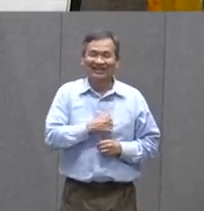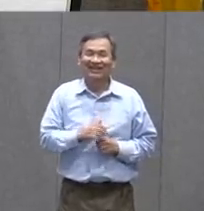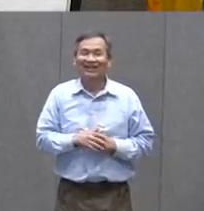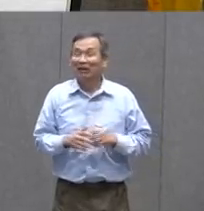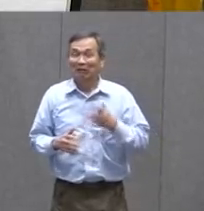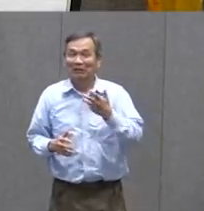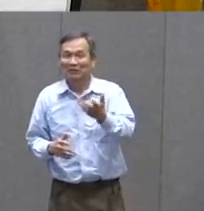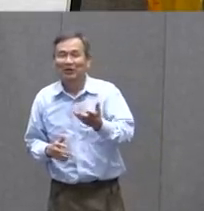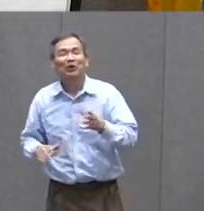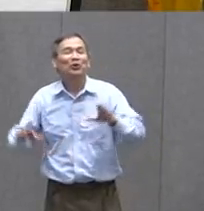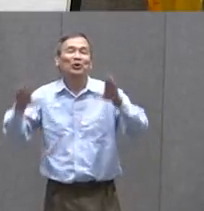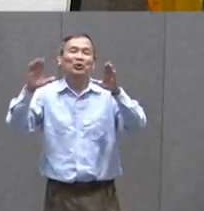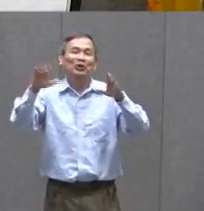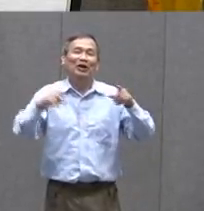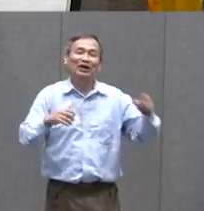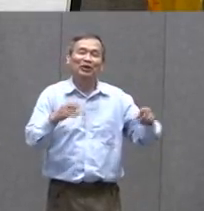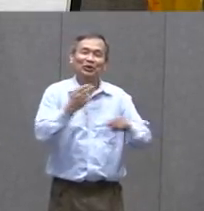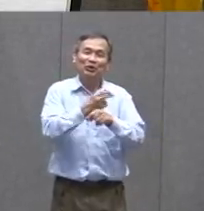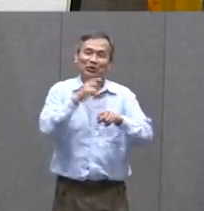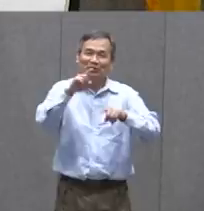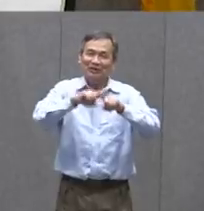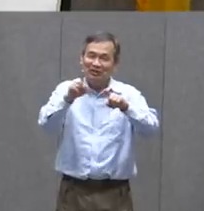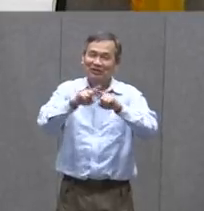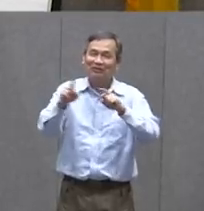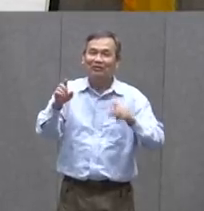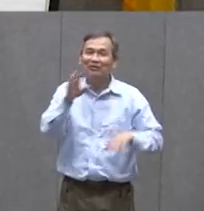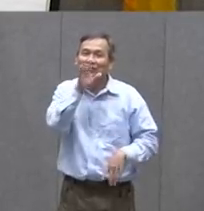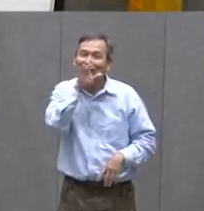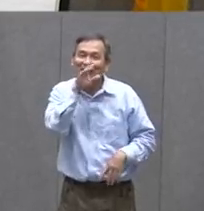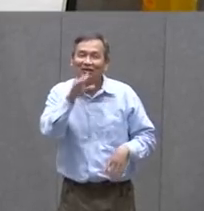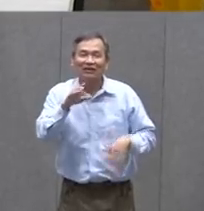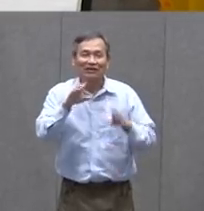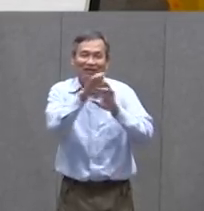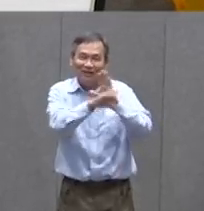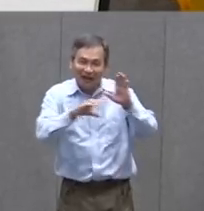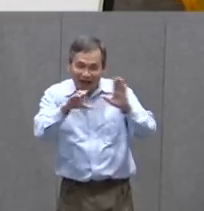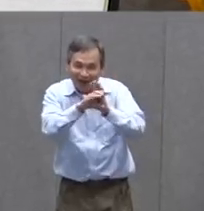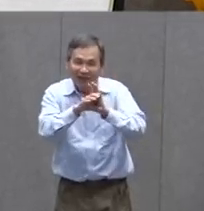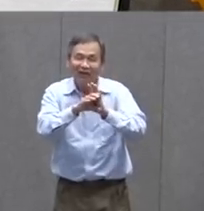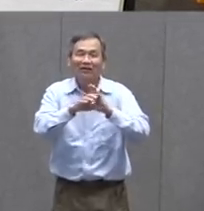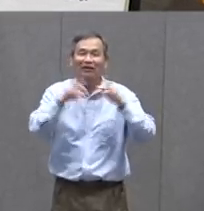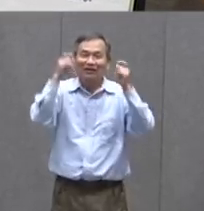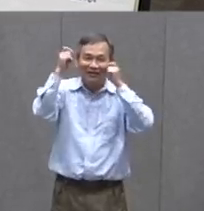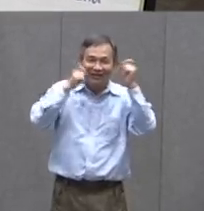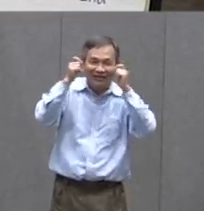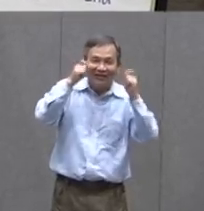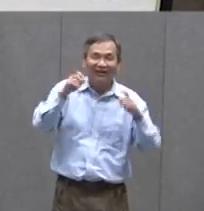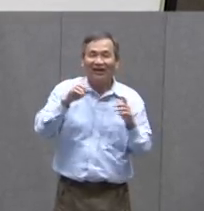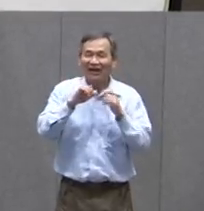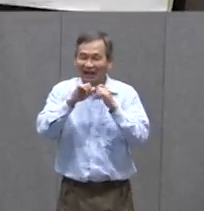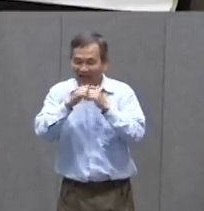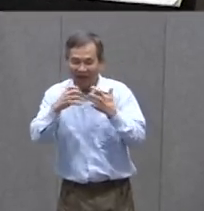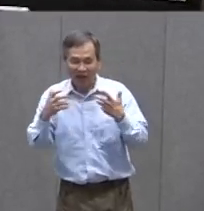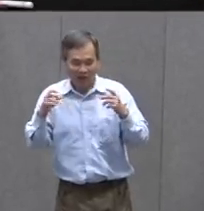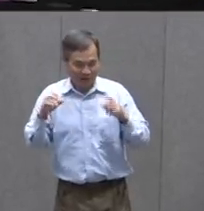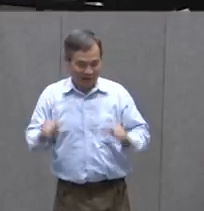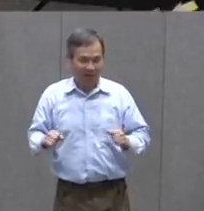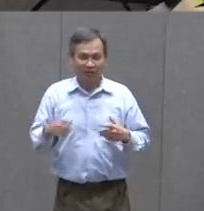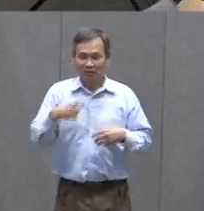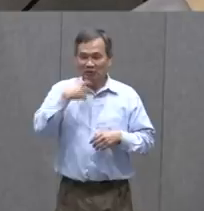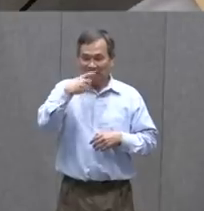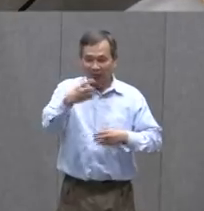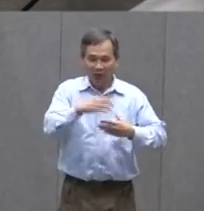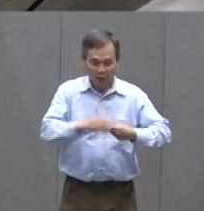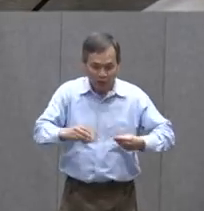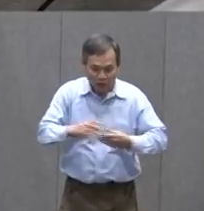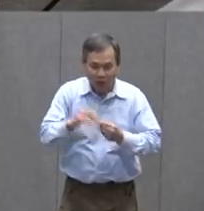Yet it was great that he used those voices Because one of the things That we're going to talk about today Is how to give characters life When you are